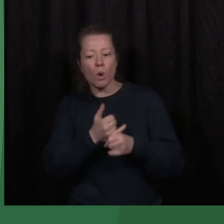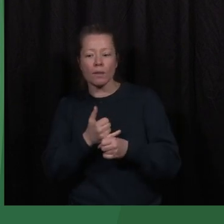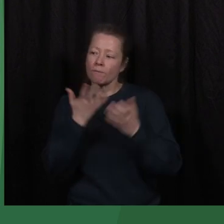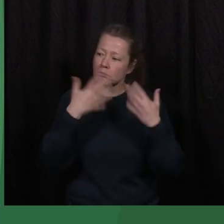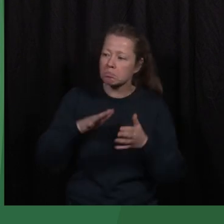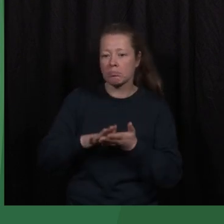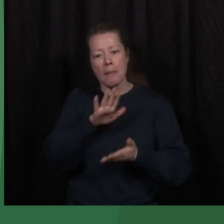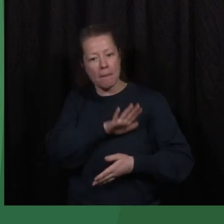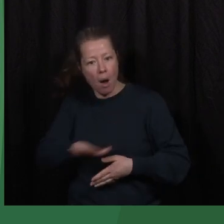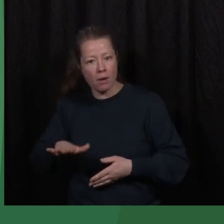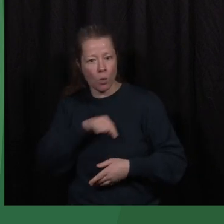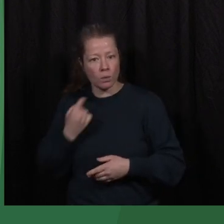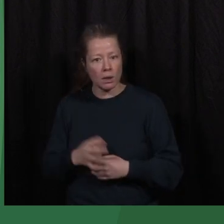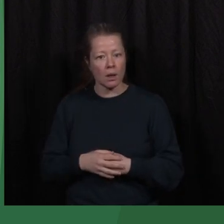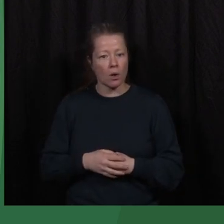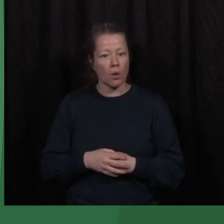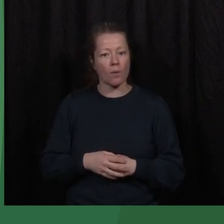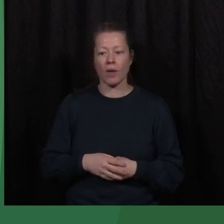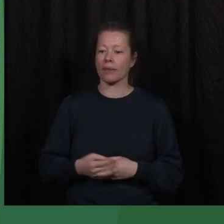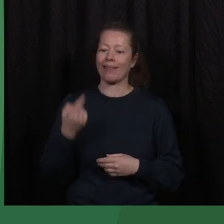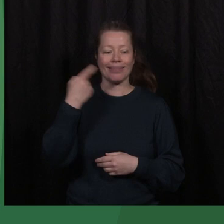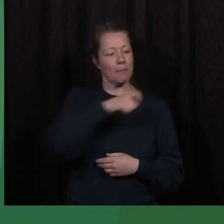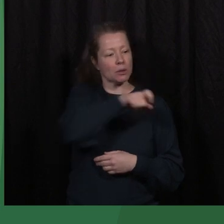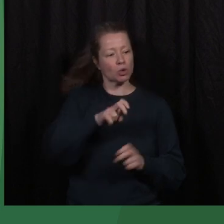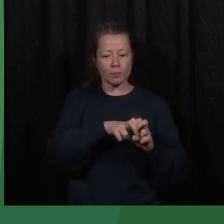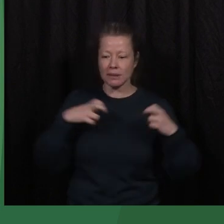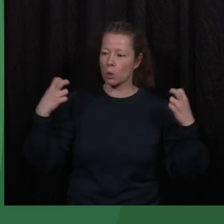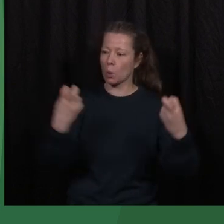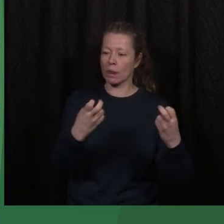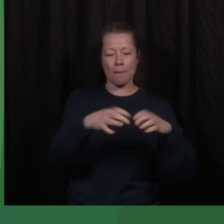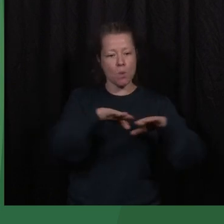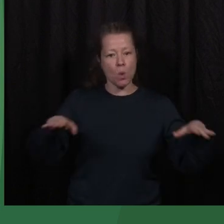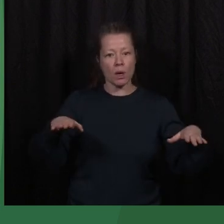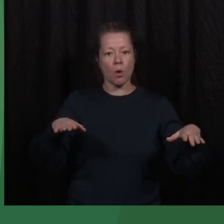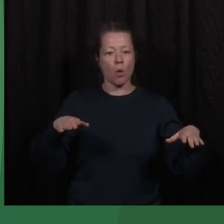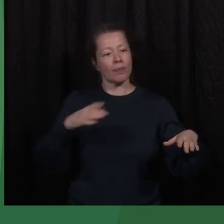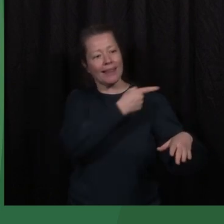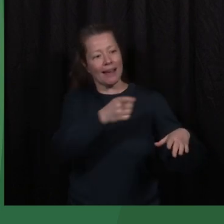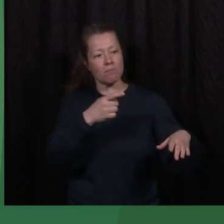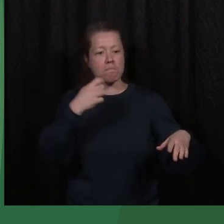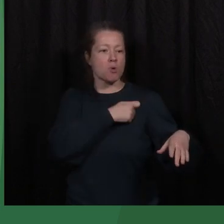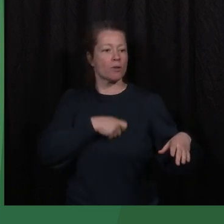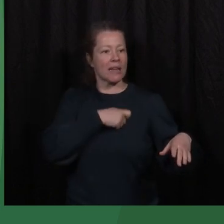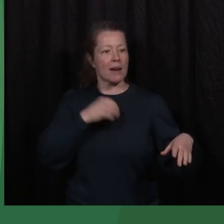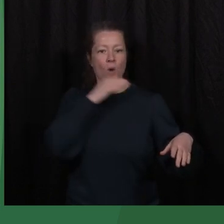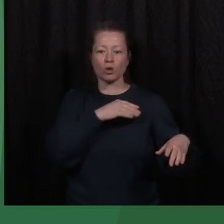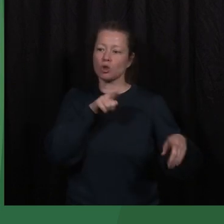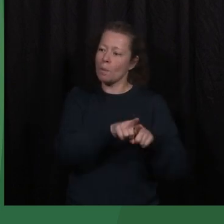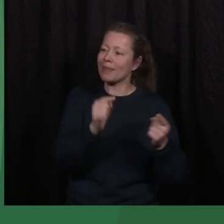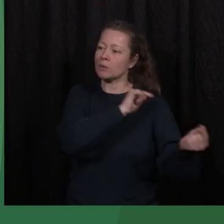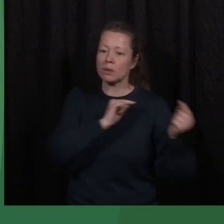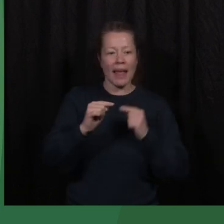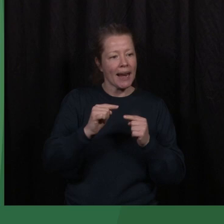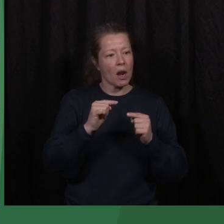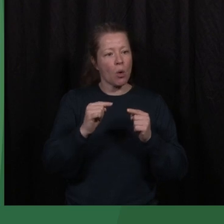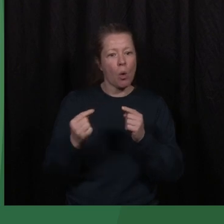around the table with 10 very highly qualified professionals who are discussing and obsessing about how to give